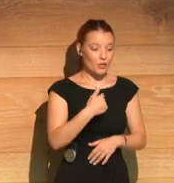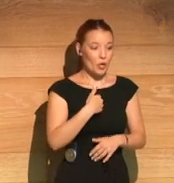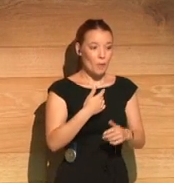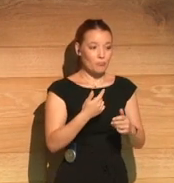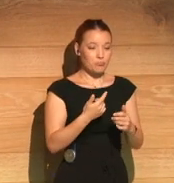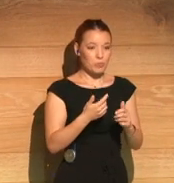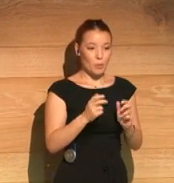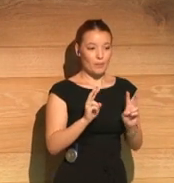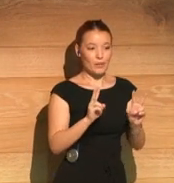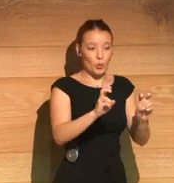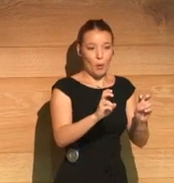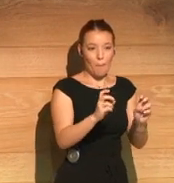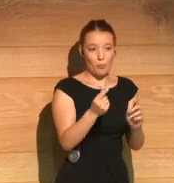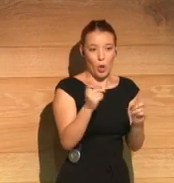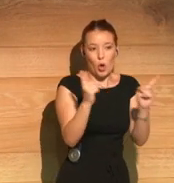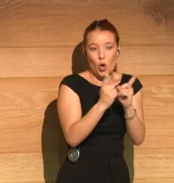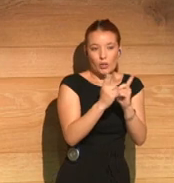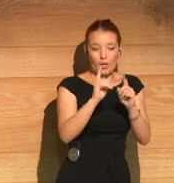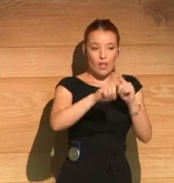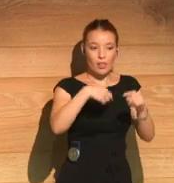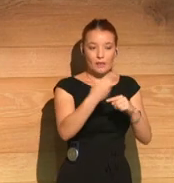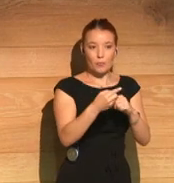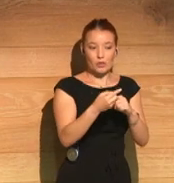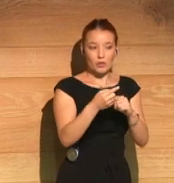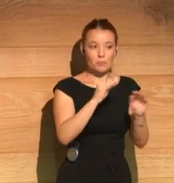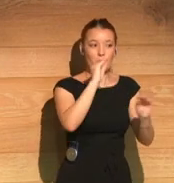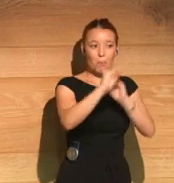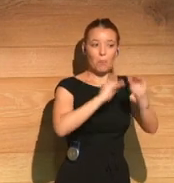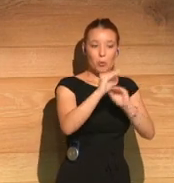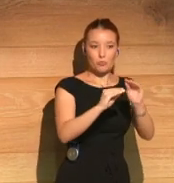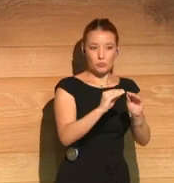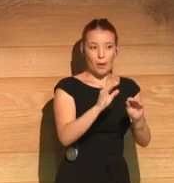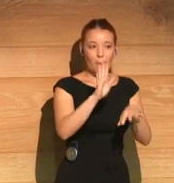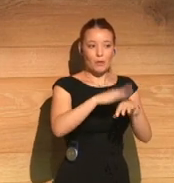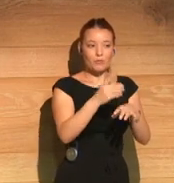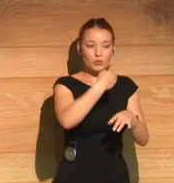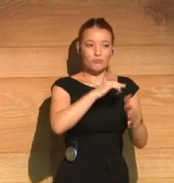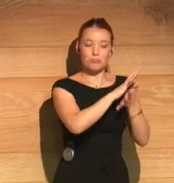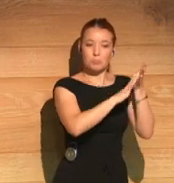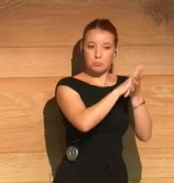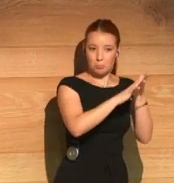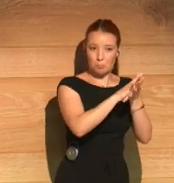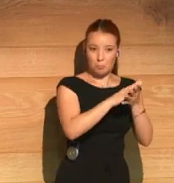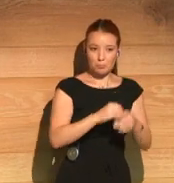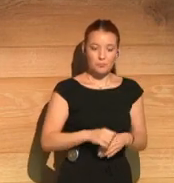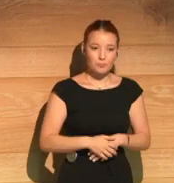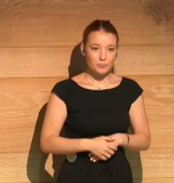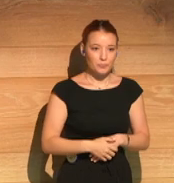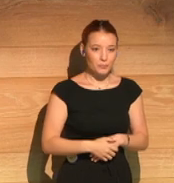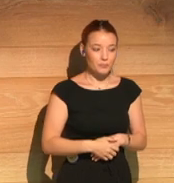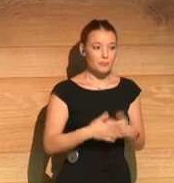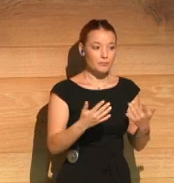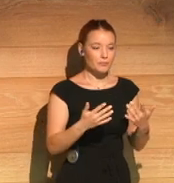I'm going to do a short introduction, and then I'm going to throw you a few questions, so then we can have a chat.